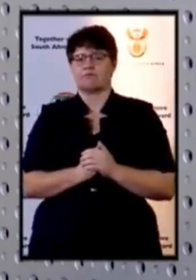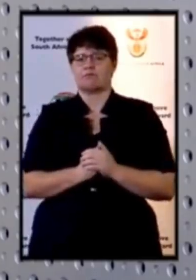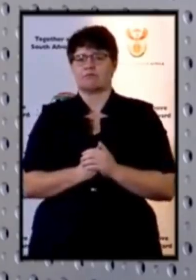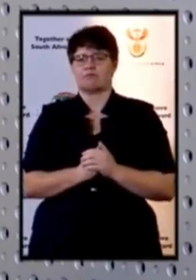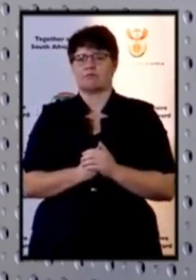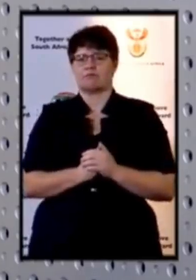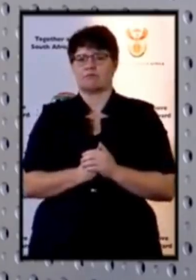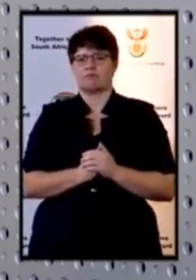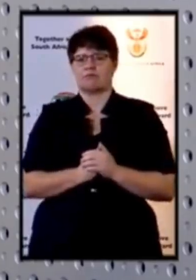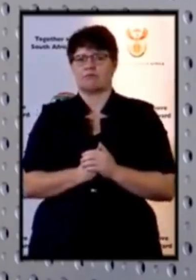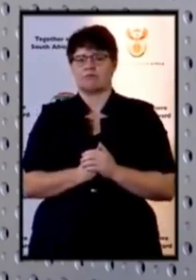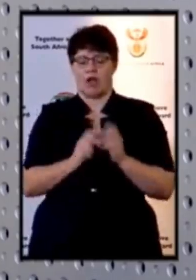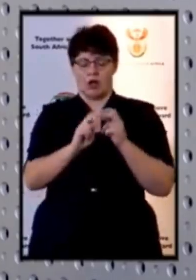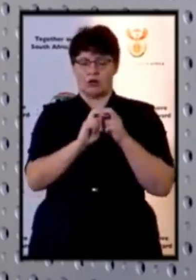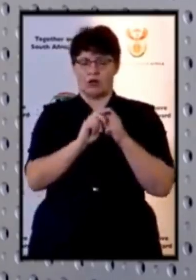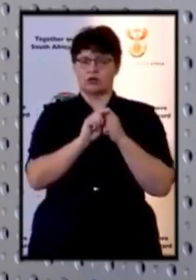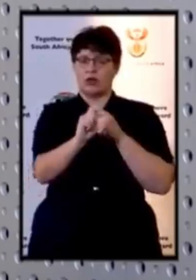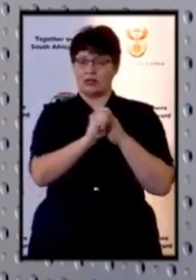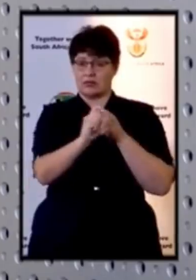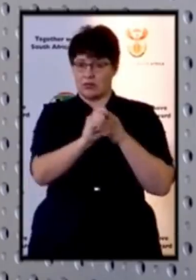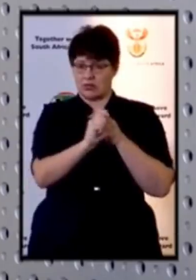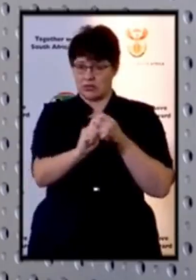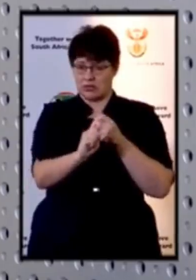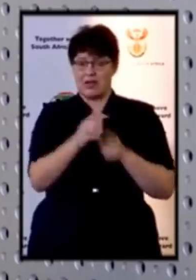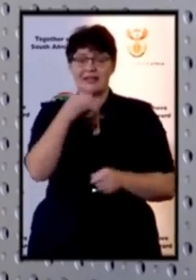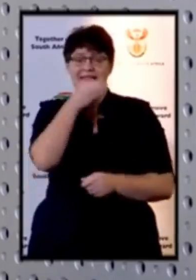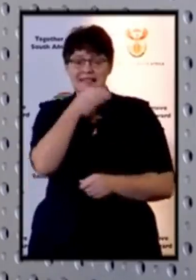of transportation of liquor